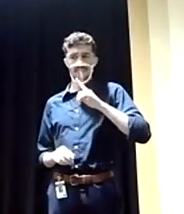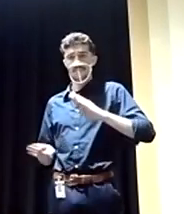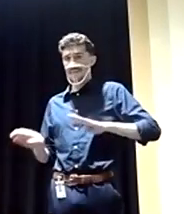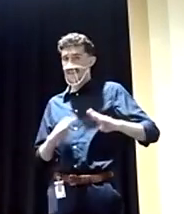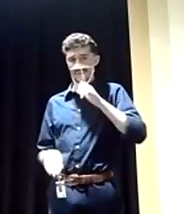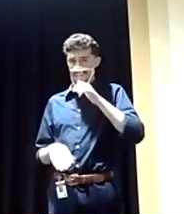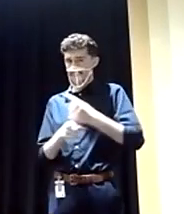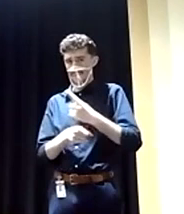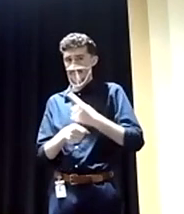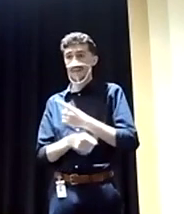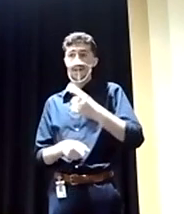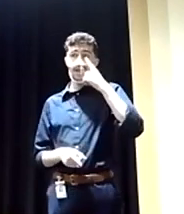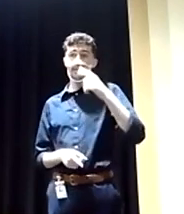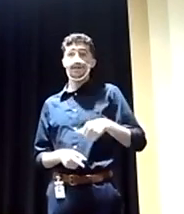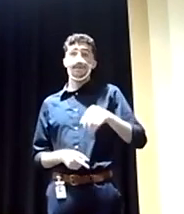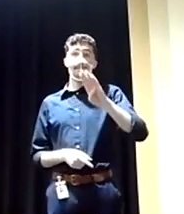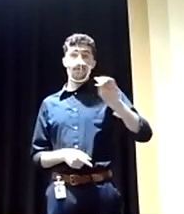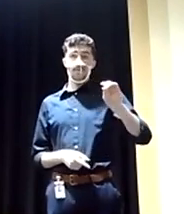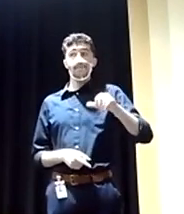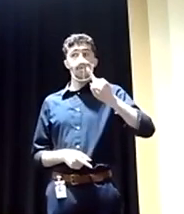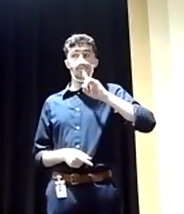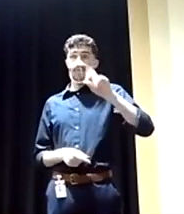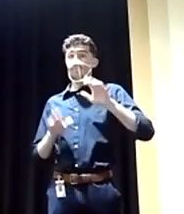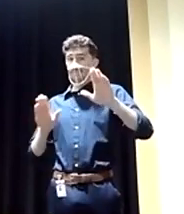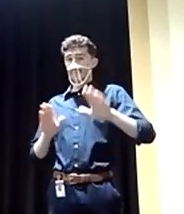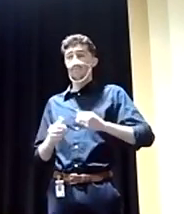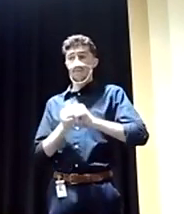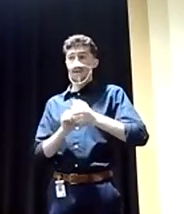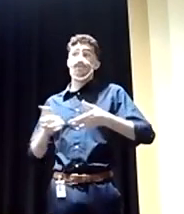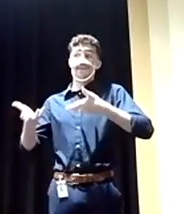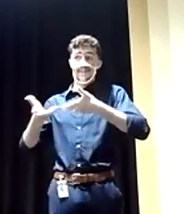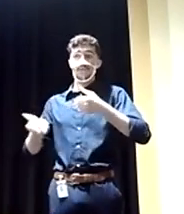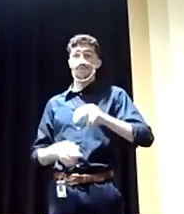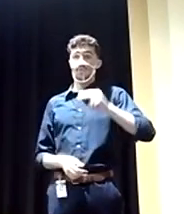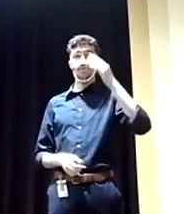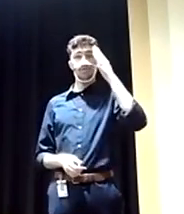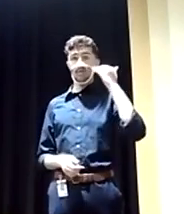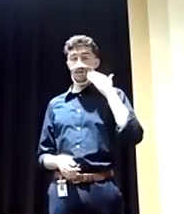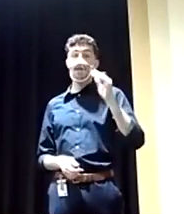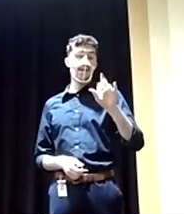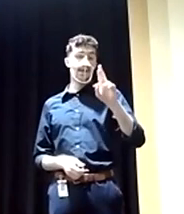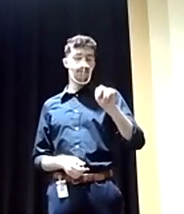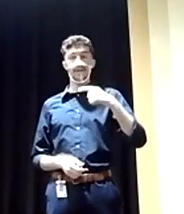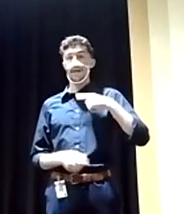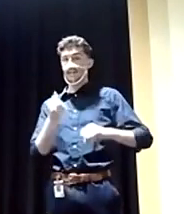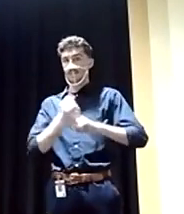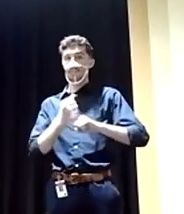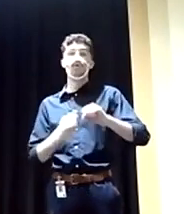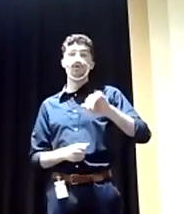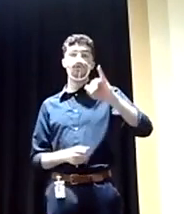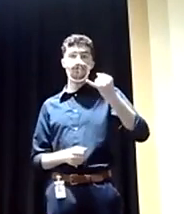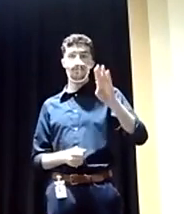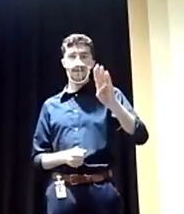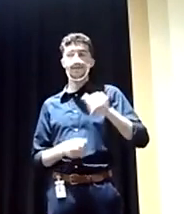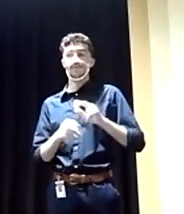Korea. think Barack Obama did an outstanding job in engagement and containment. Iran, the, I support President Biden getting back into the,